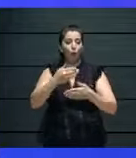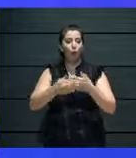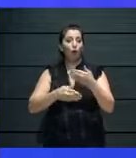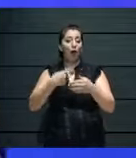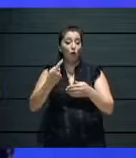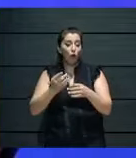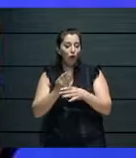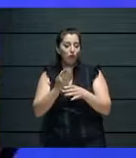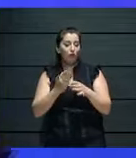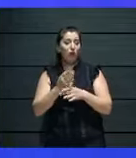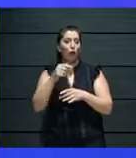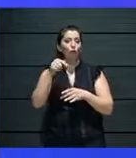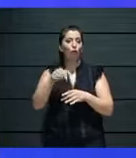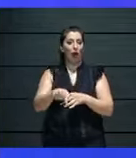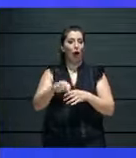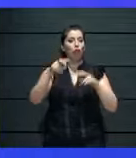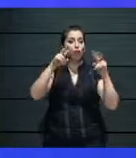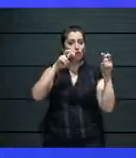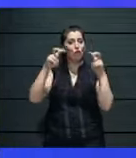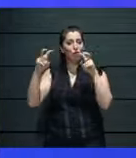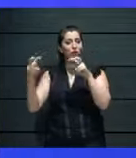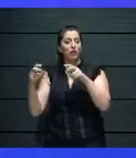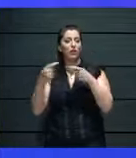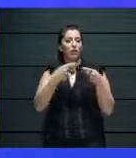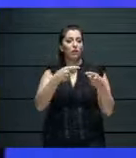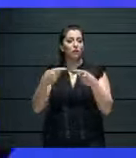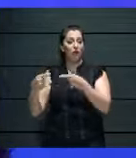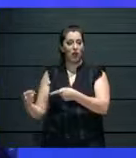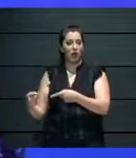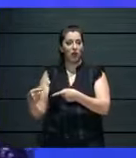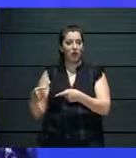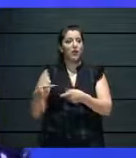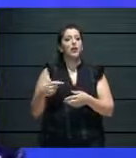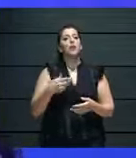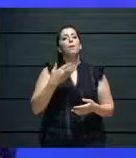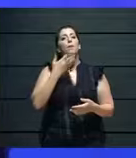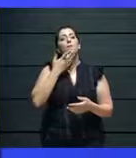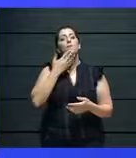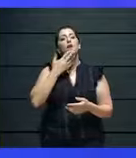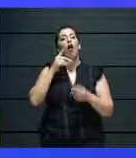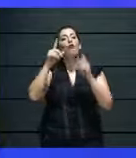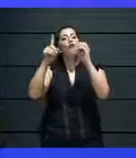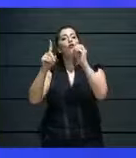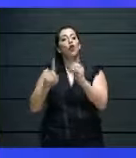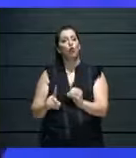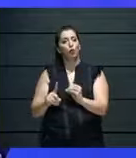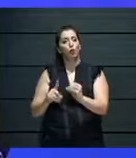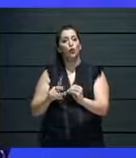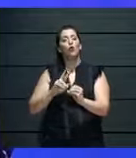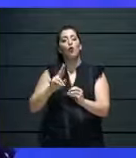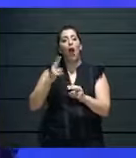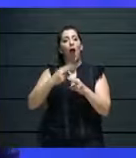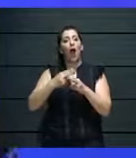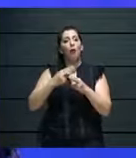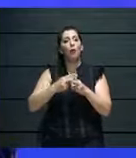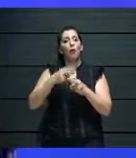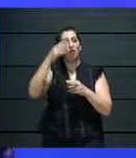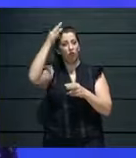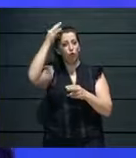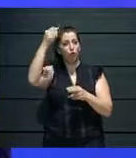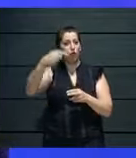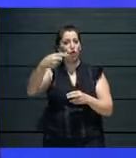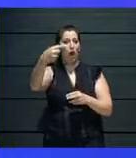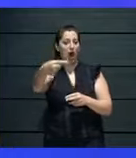from October, we're going to take up with our ACM hangouts on a monthly basis. Because I have to say, these were a series specifically